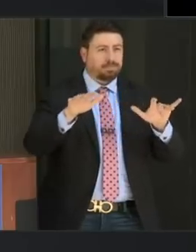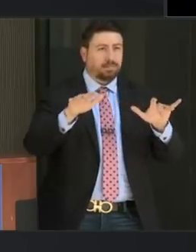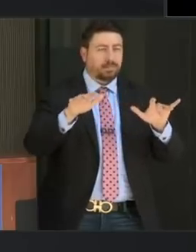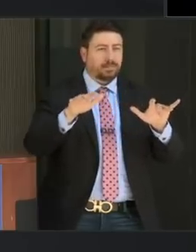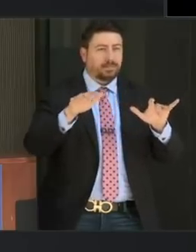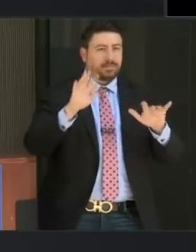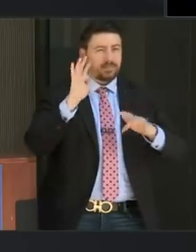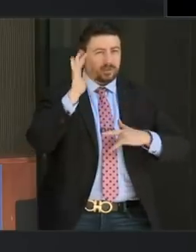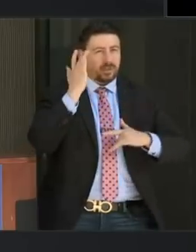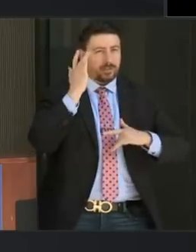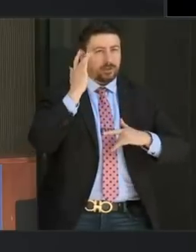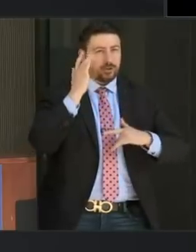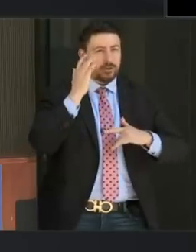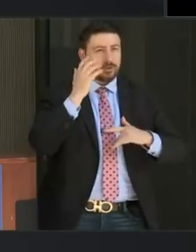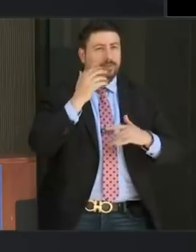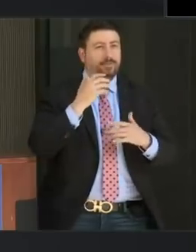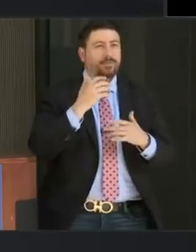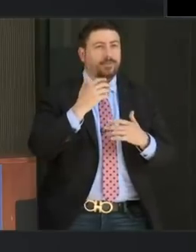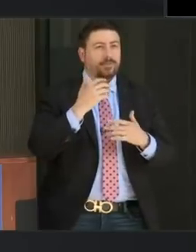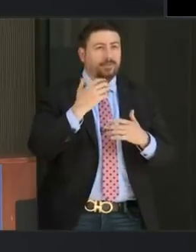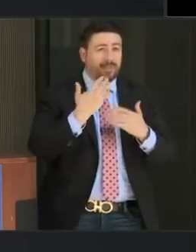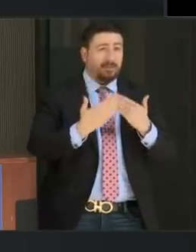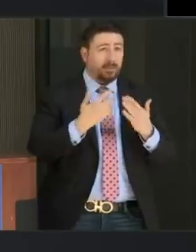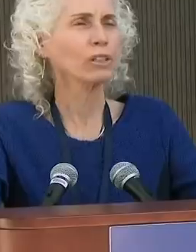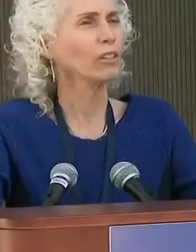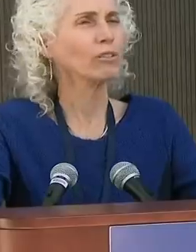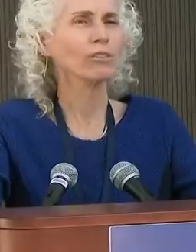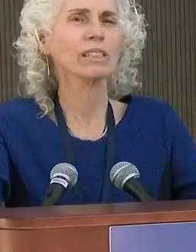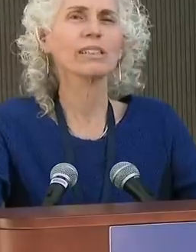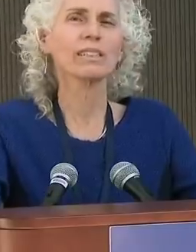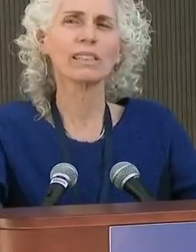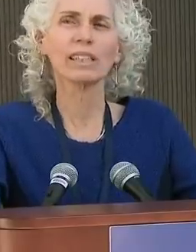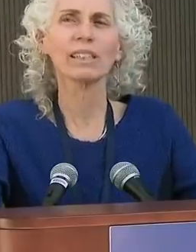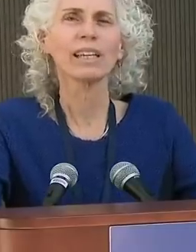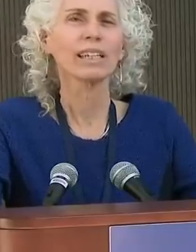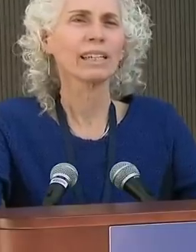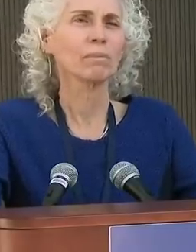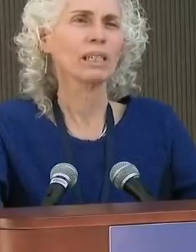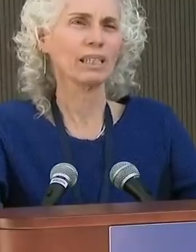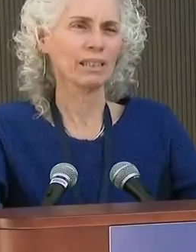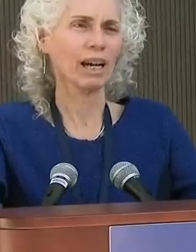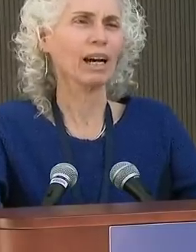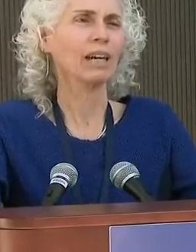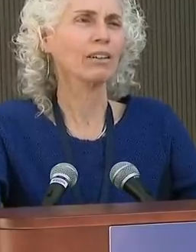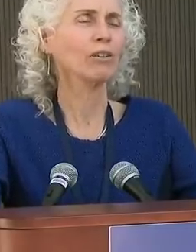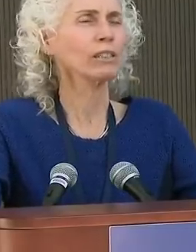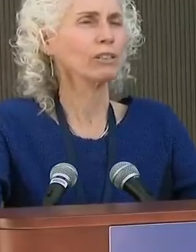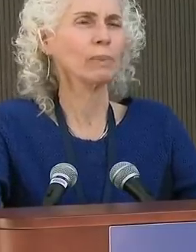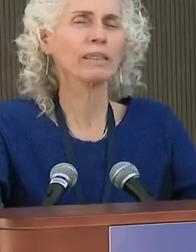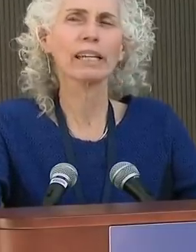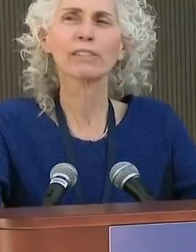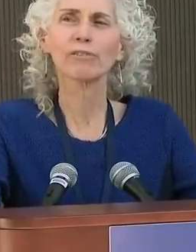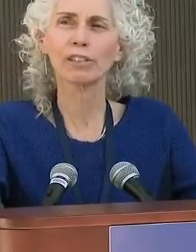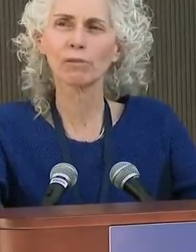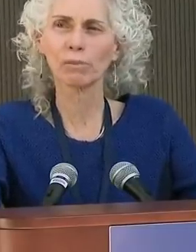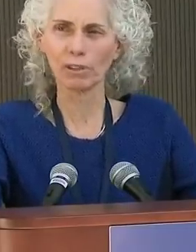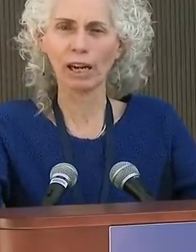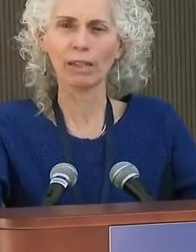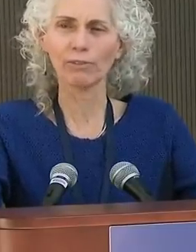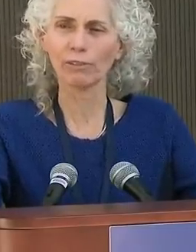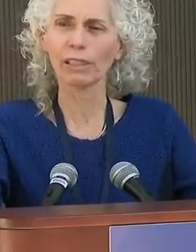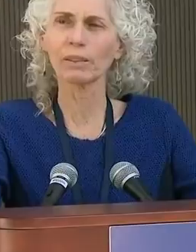calls for more social distancing. More social distancing could mean going to spectator